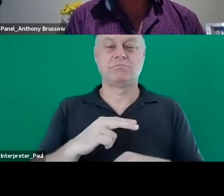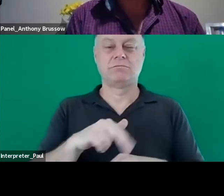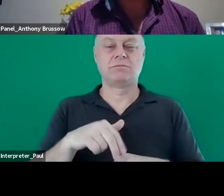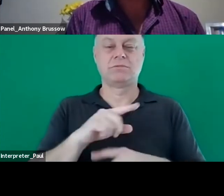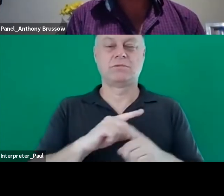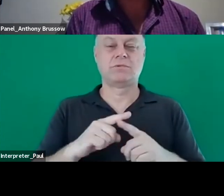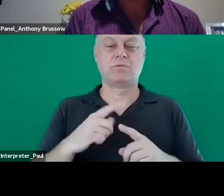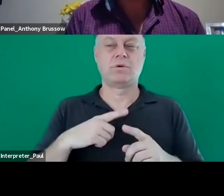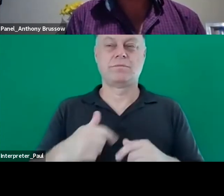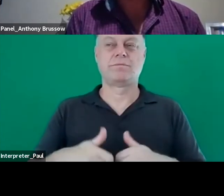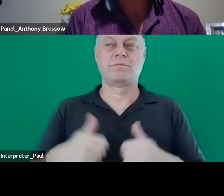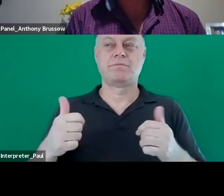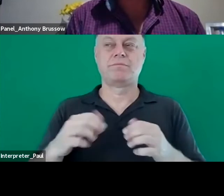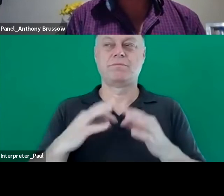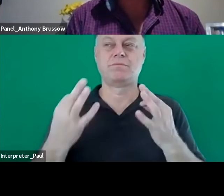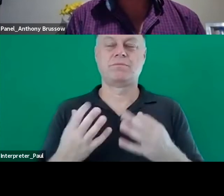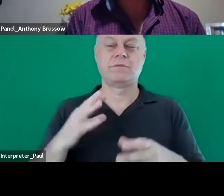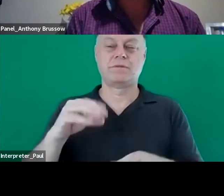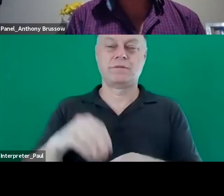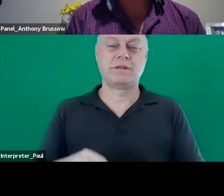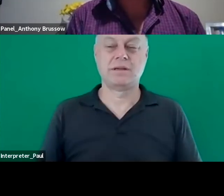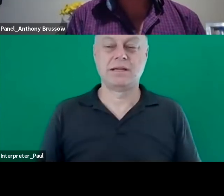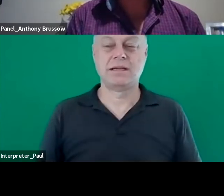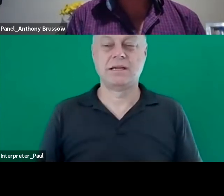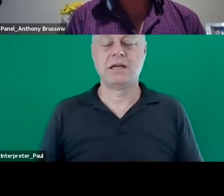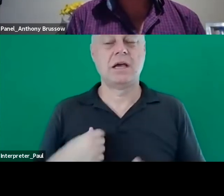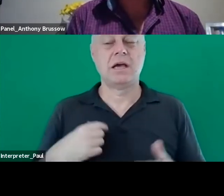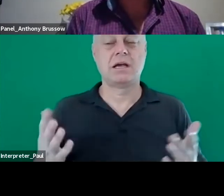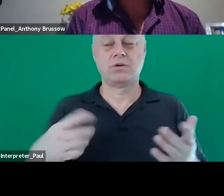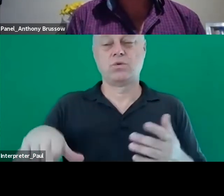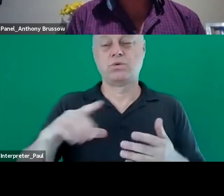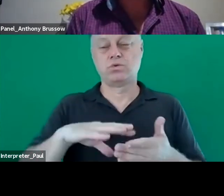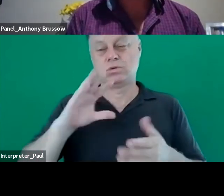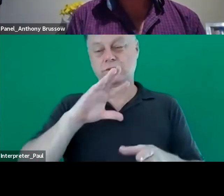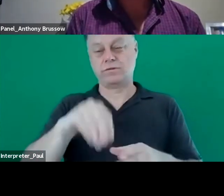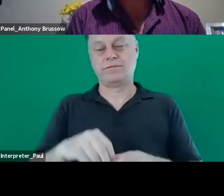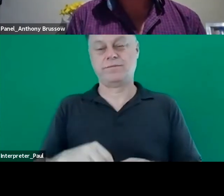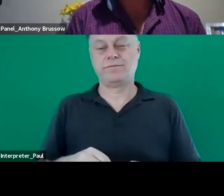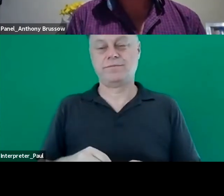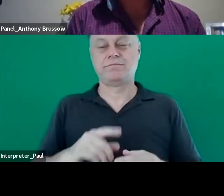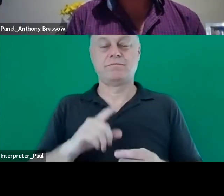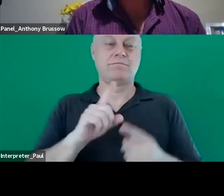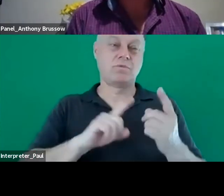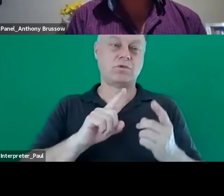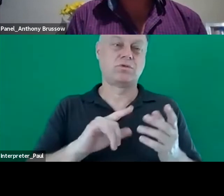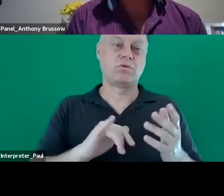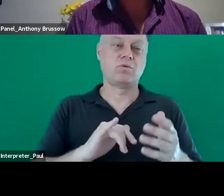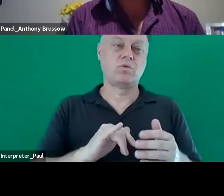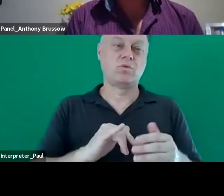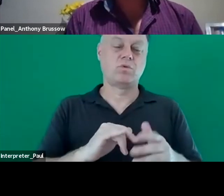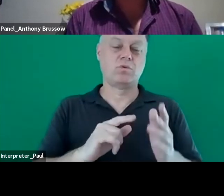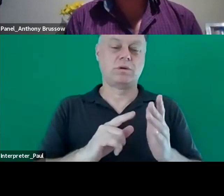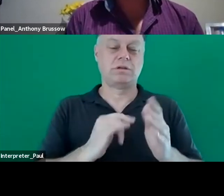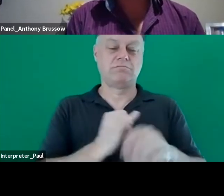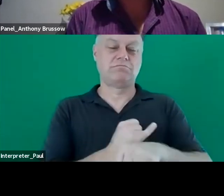a great organization to be a part of which i encourage any students to get a part of but it's for mentoring or internships i